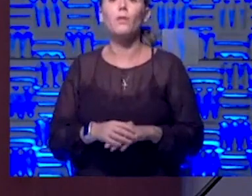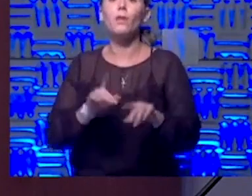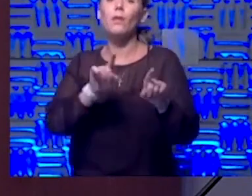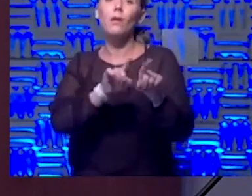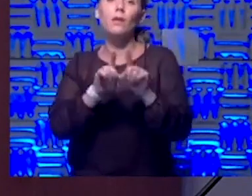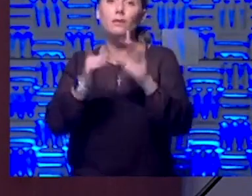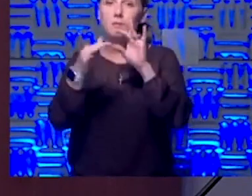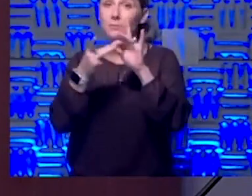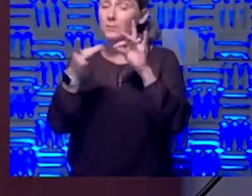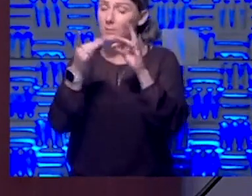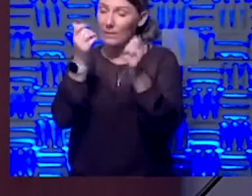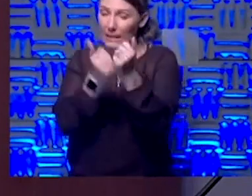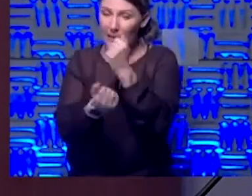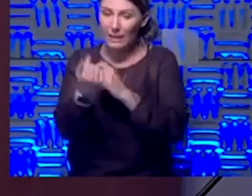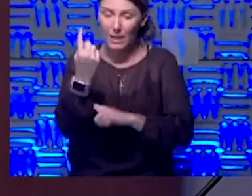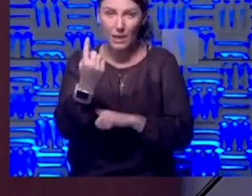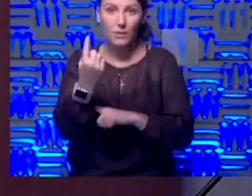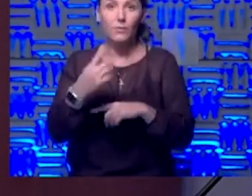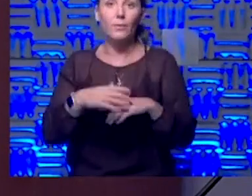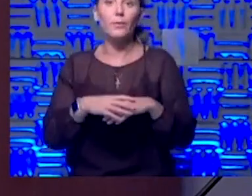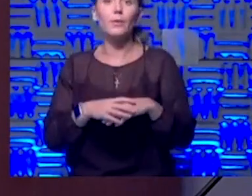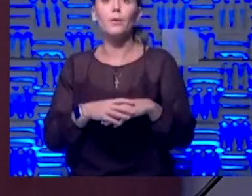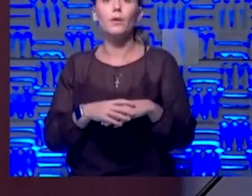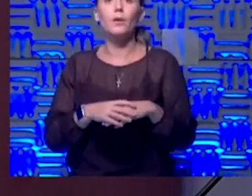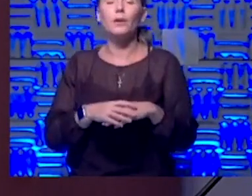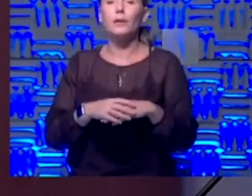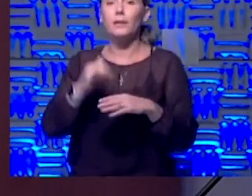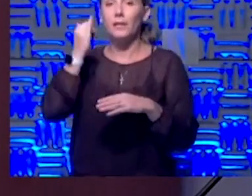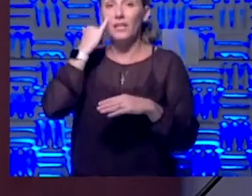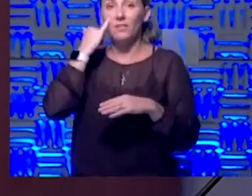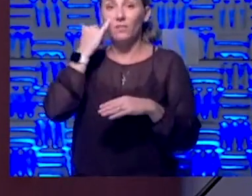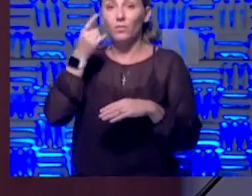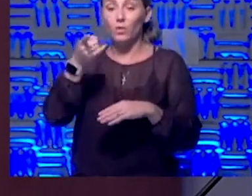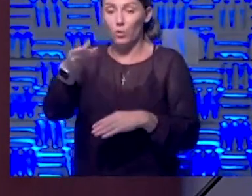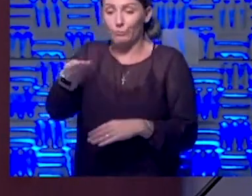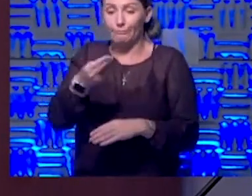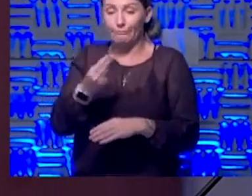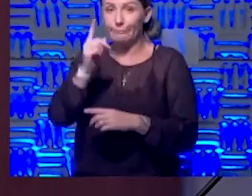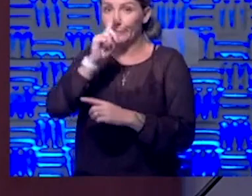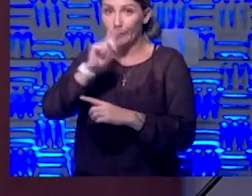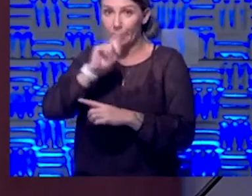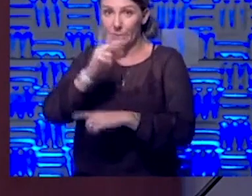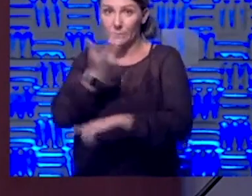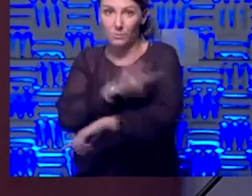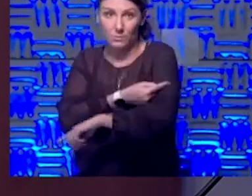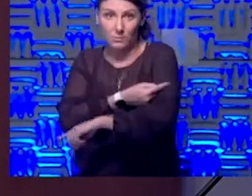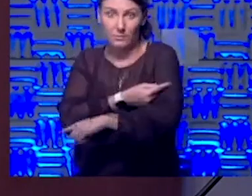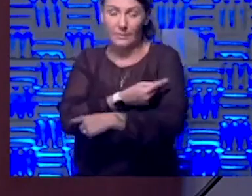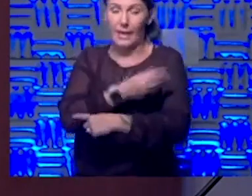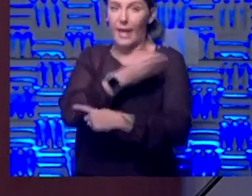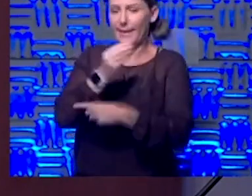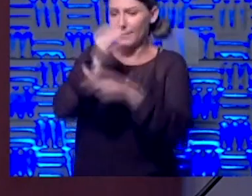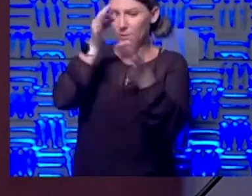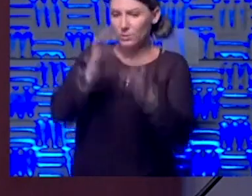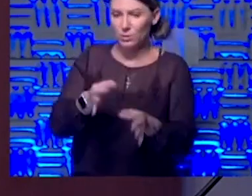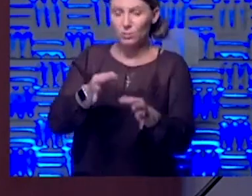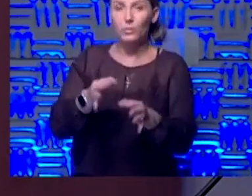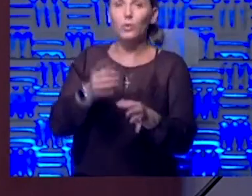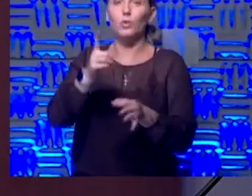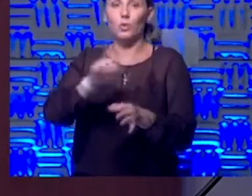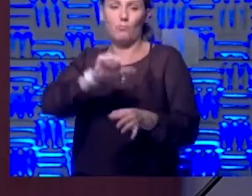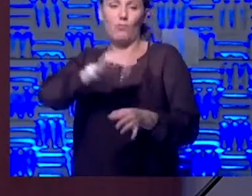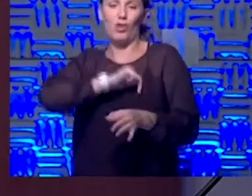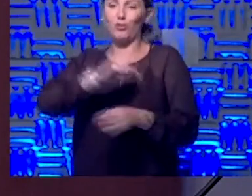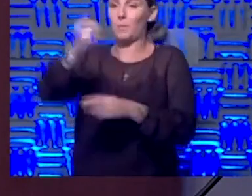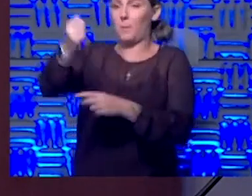mention to everybody that that does get the placebo after we determine if this vaccine works or not, you're eligible